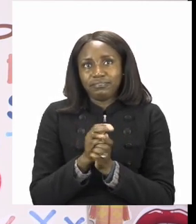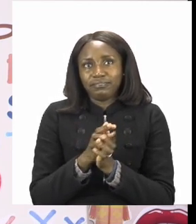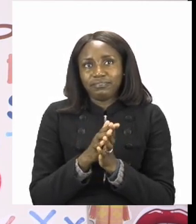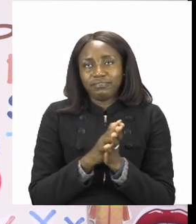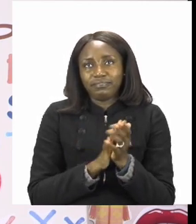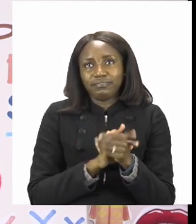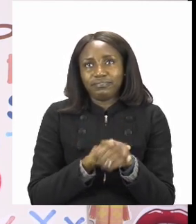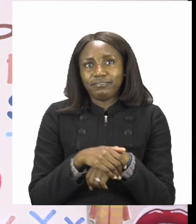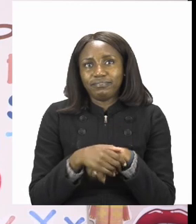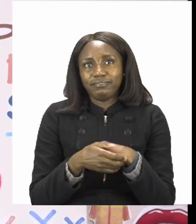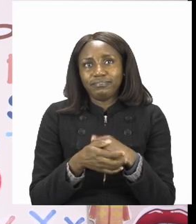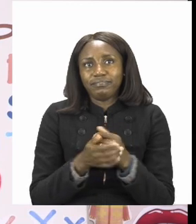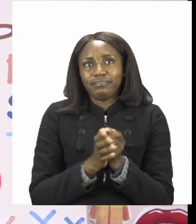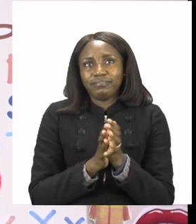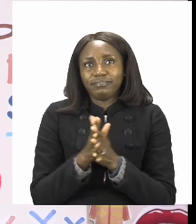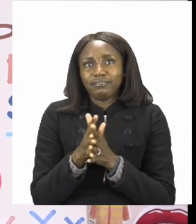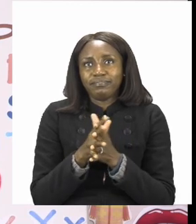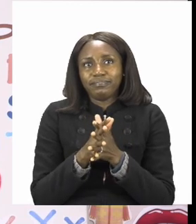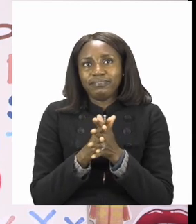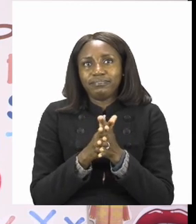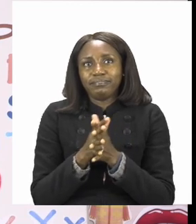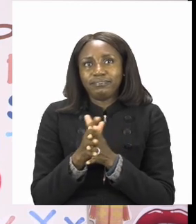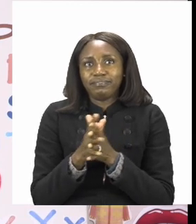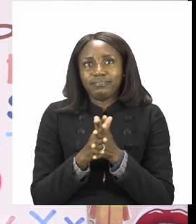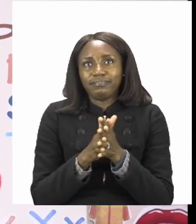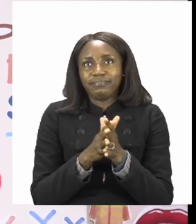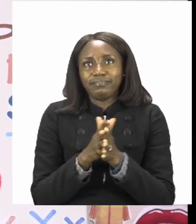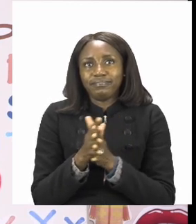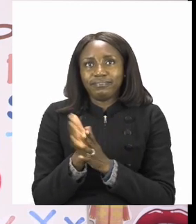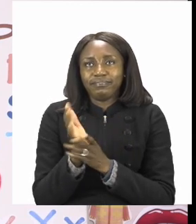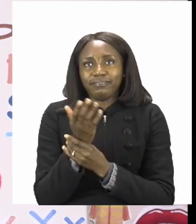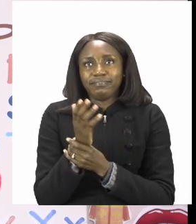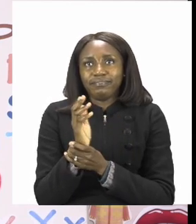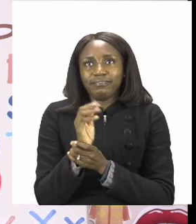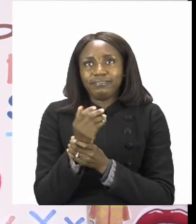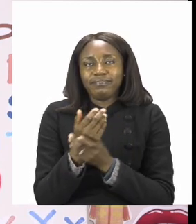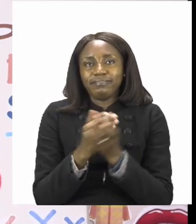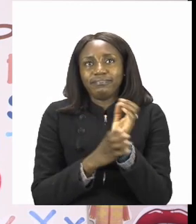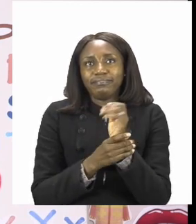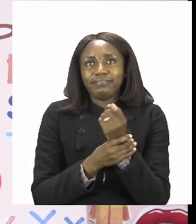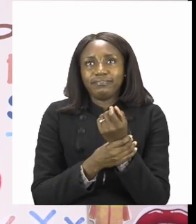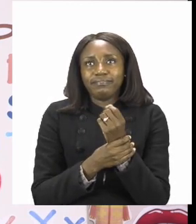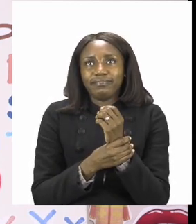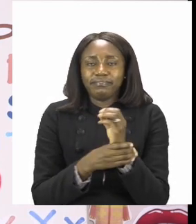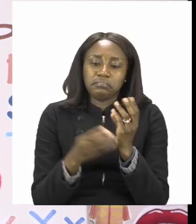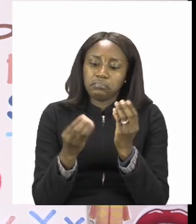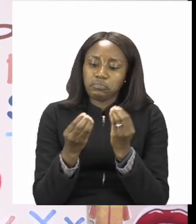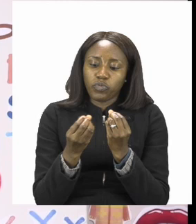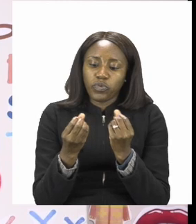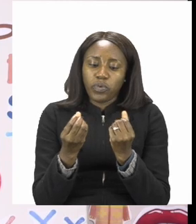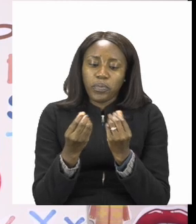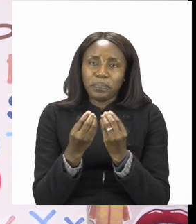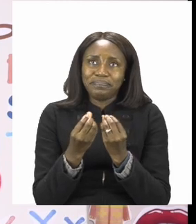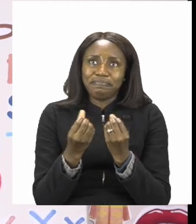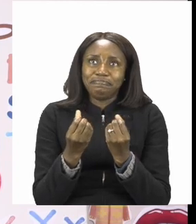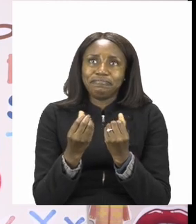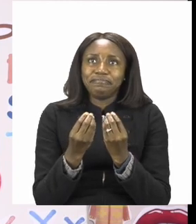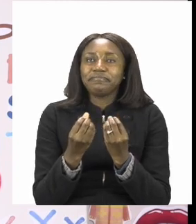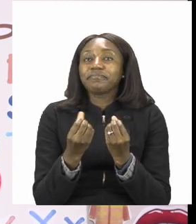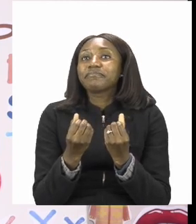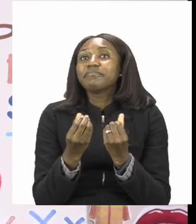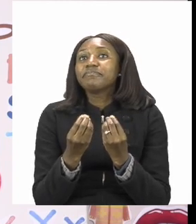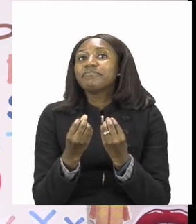our hands, in between our fingers, on our wrists and our